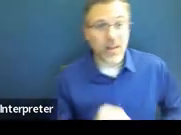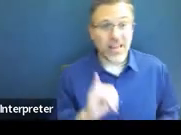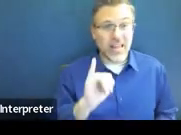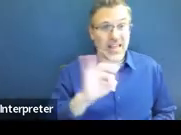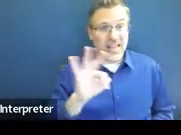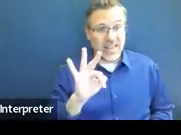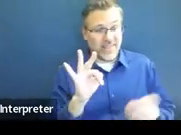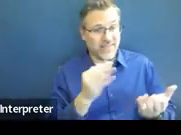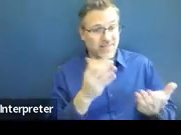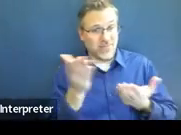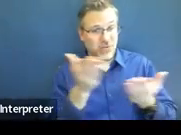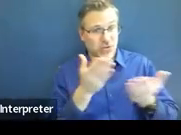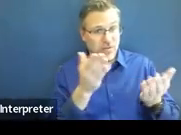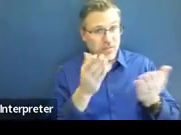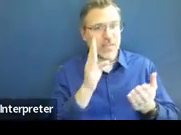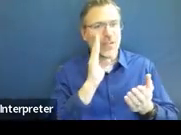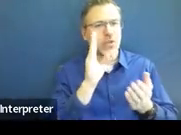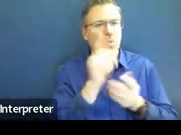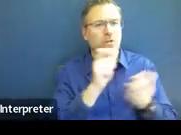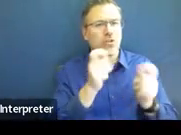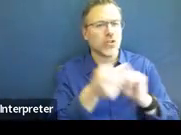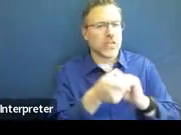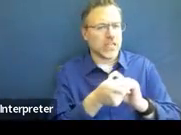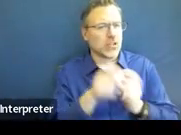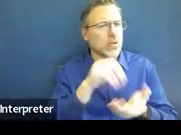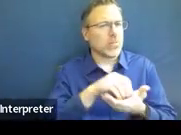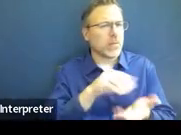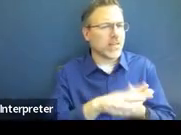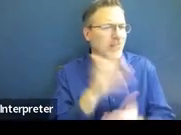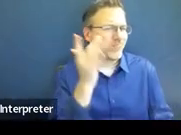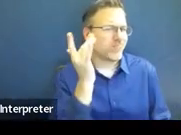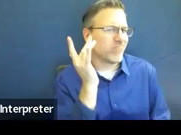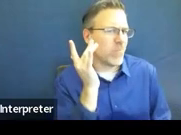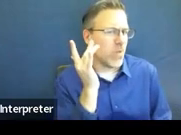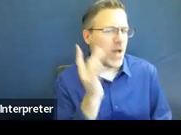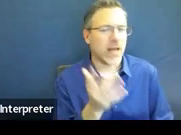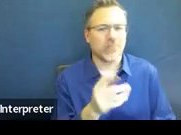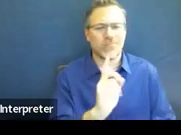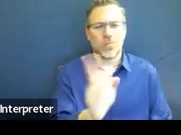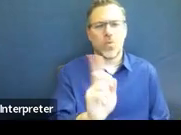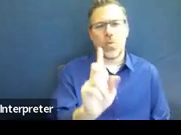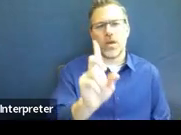changing, why they're changing, what's the data to support that.